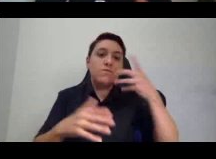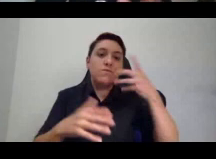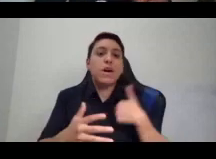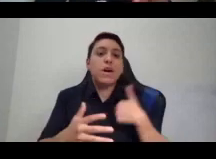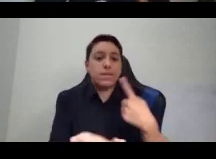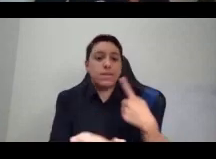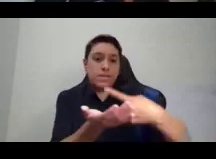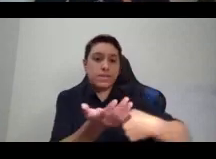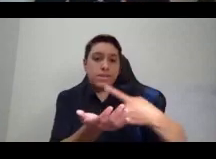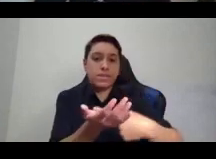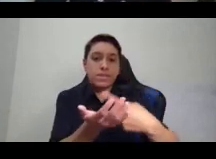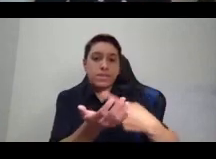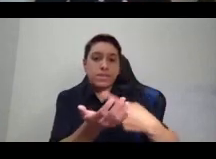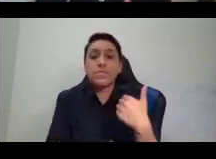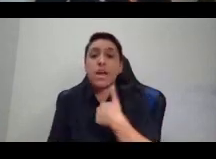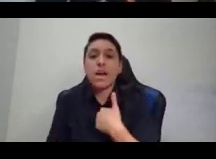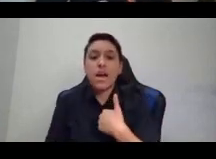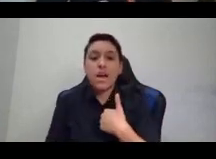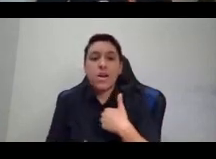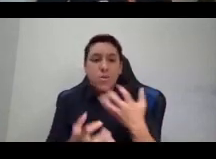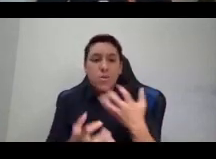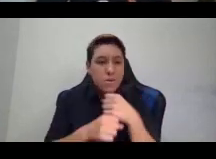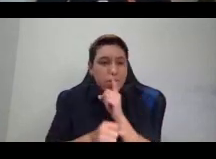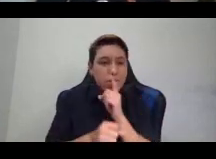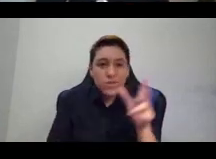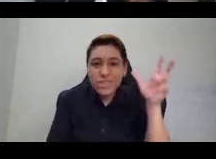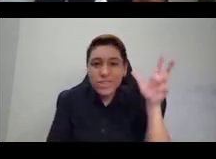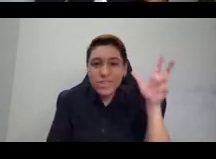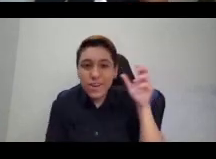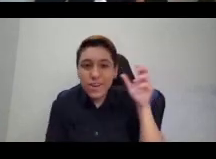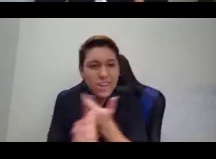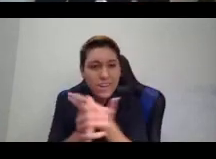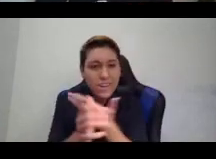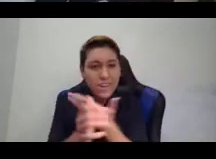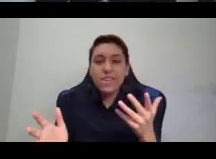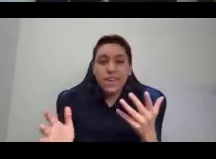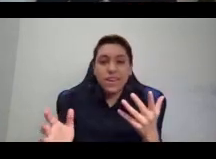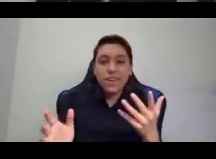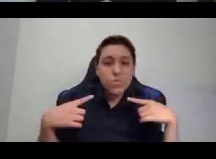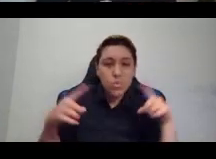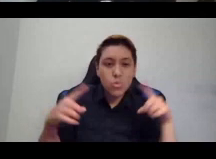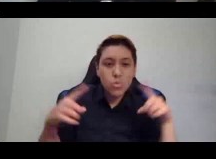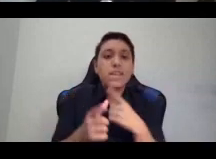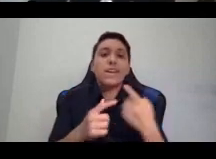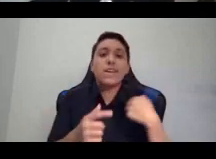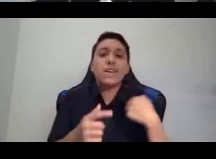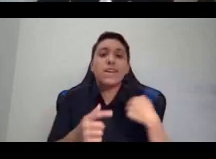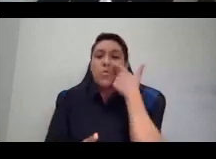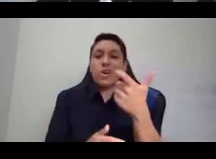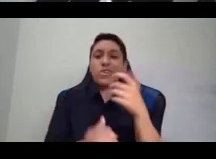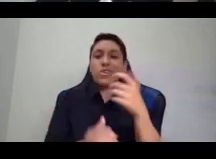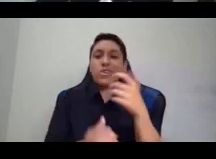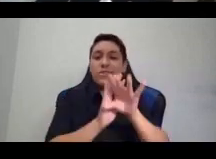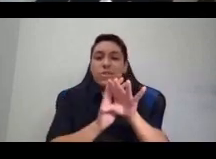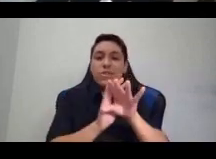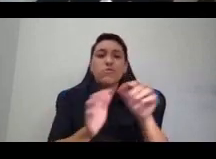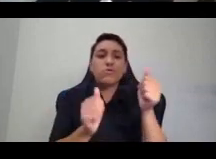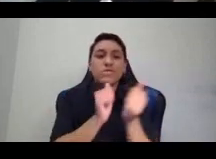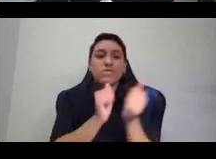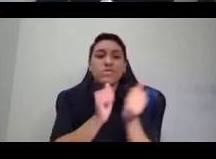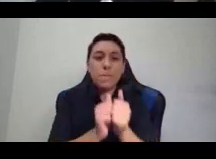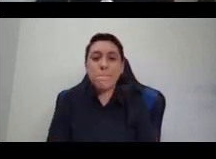I'm just going to make sure that the sound and everything work. And then we will watch this video together for a minute.